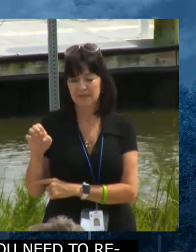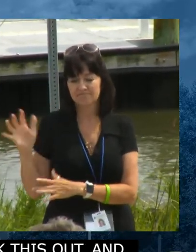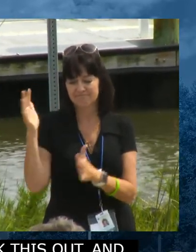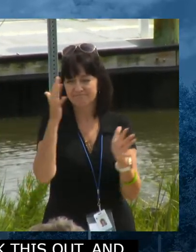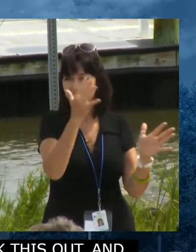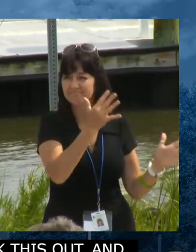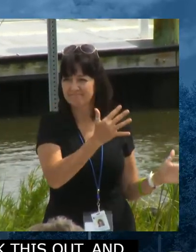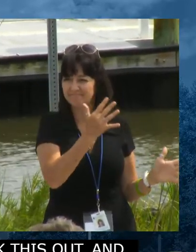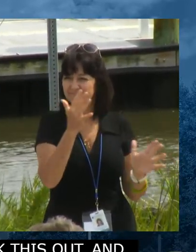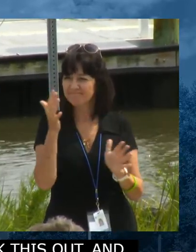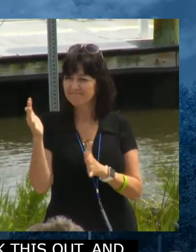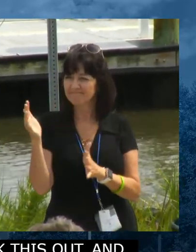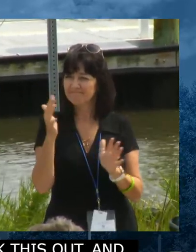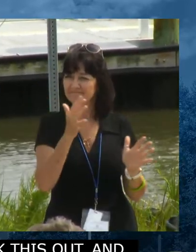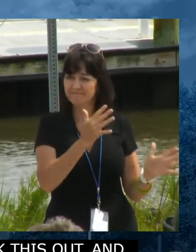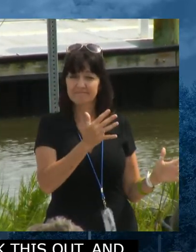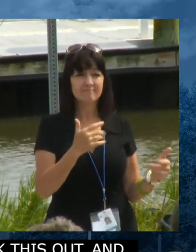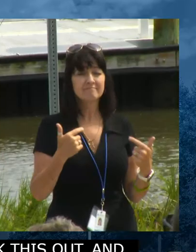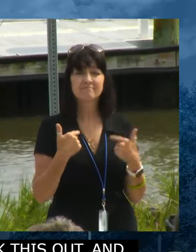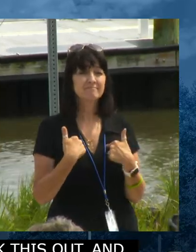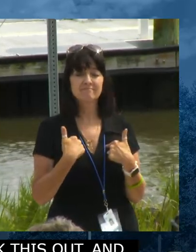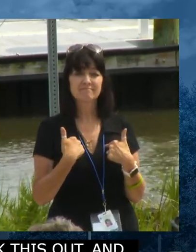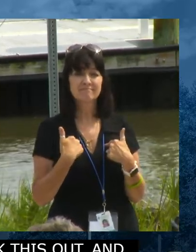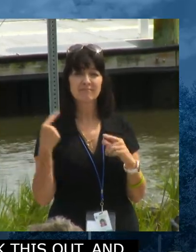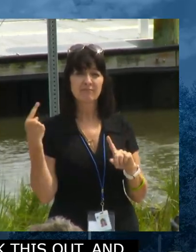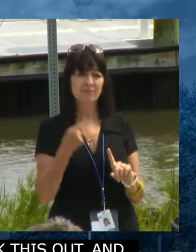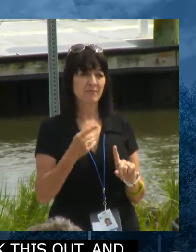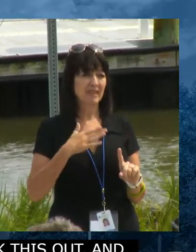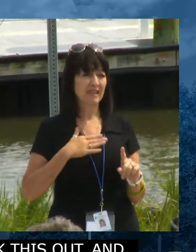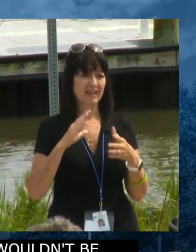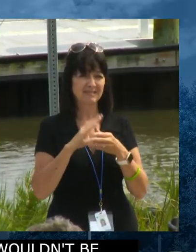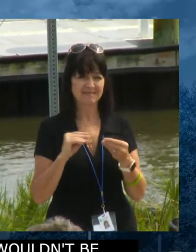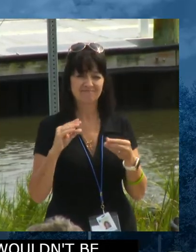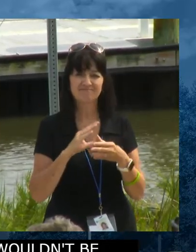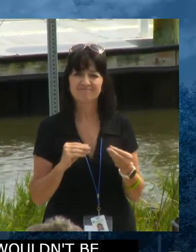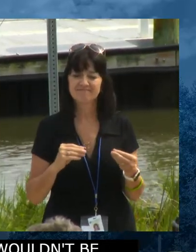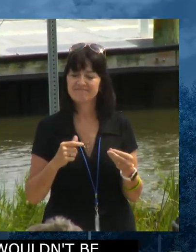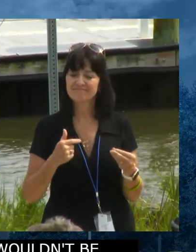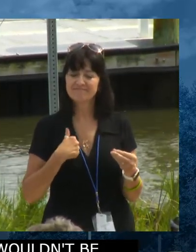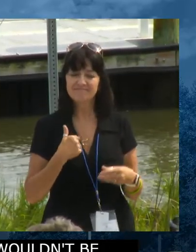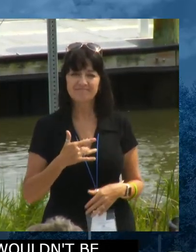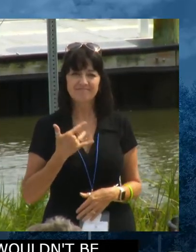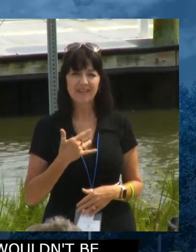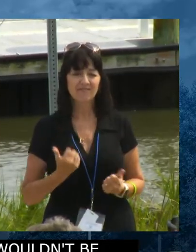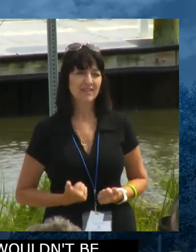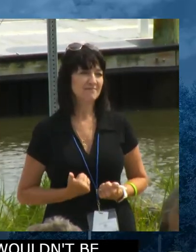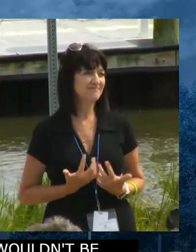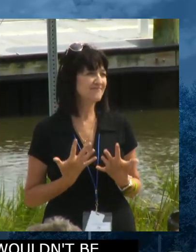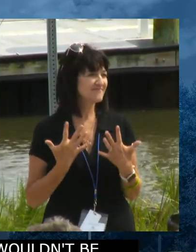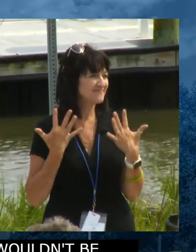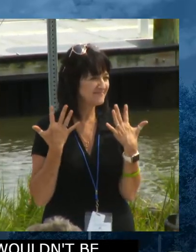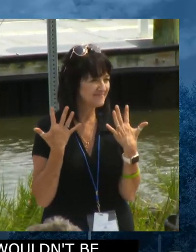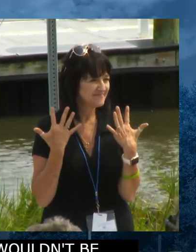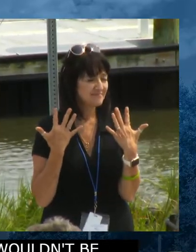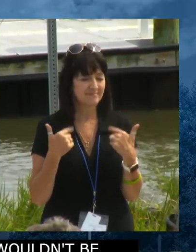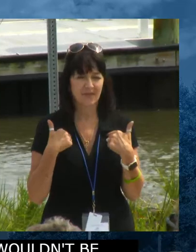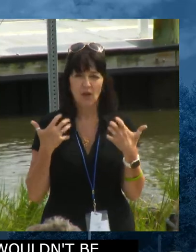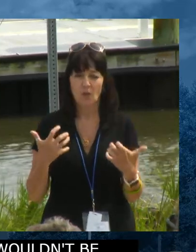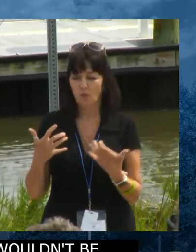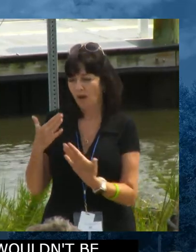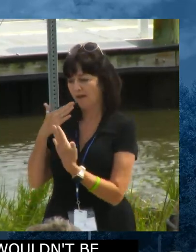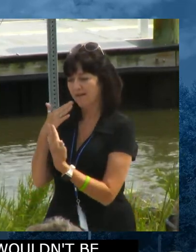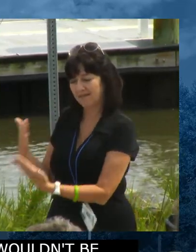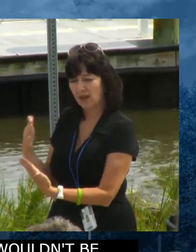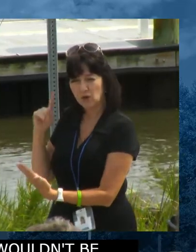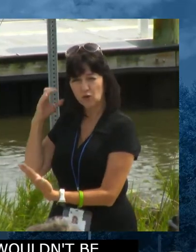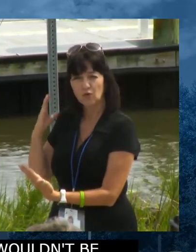So what I'm going to say is that I am soaking this in. And I want to thank the governor for finally being the one